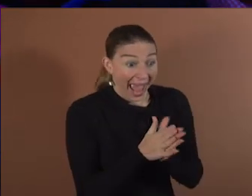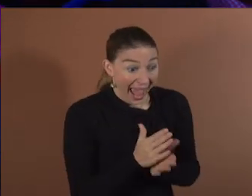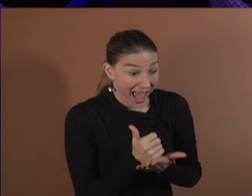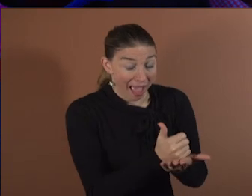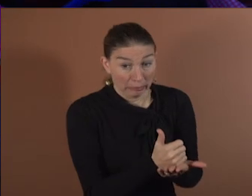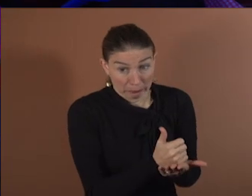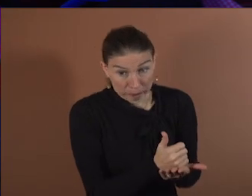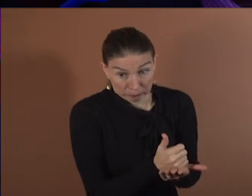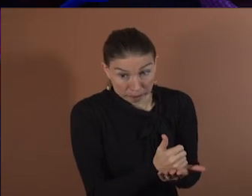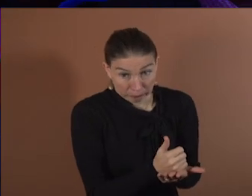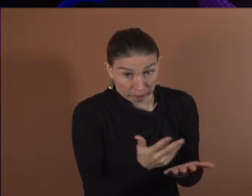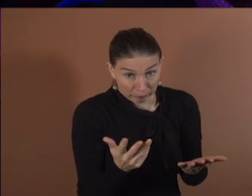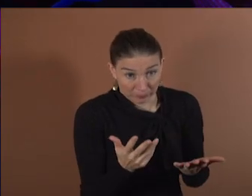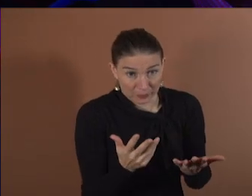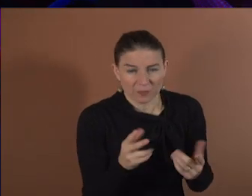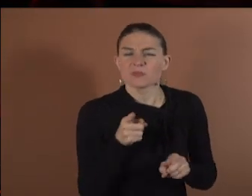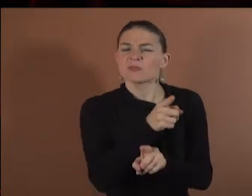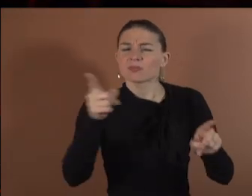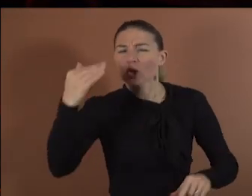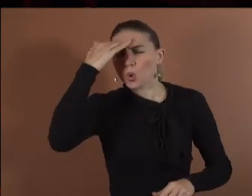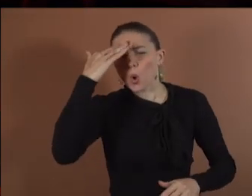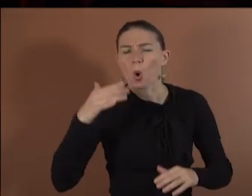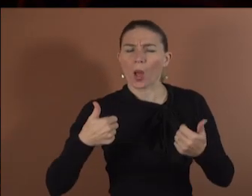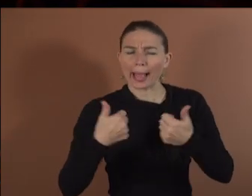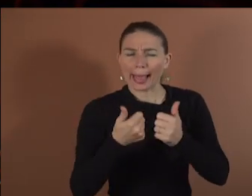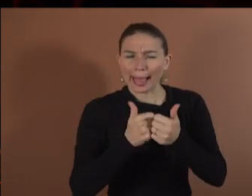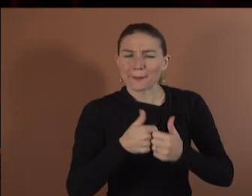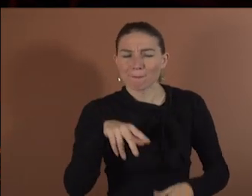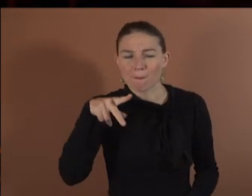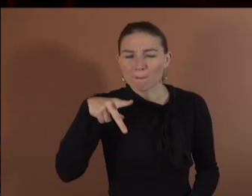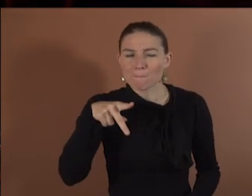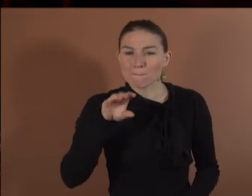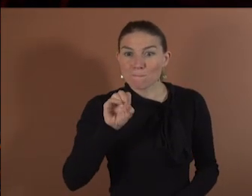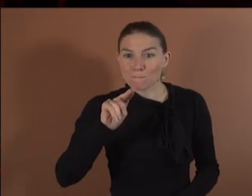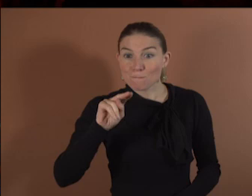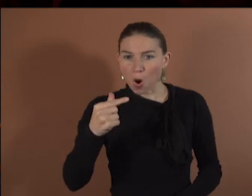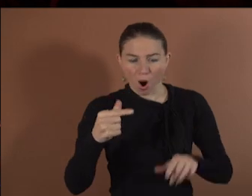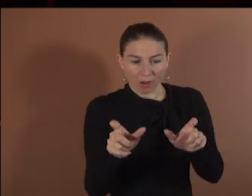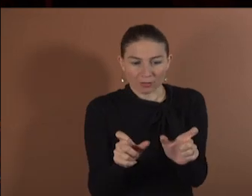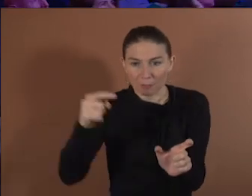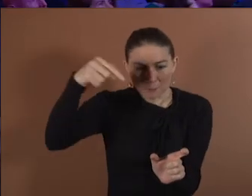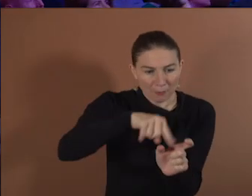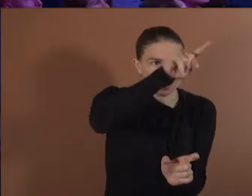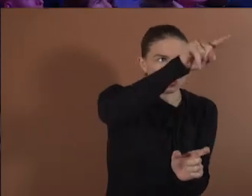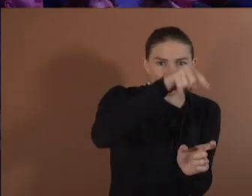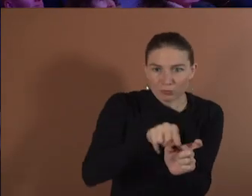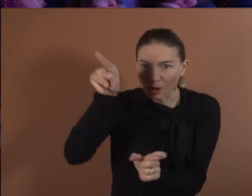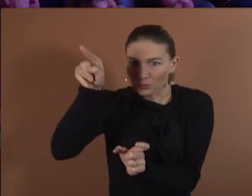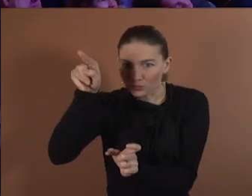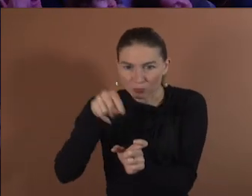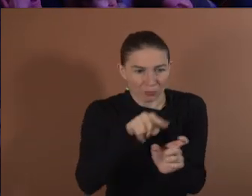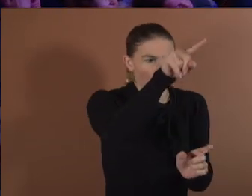Does anyone here know the classic game Pong? Good. You see here,